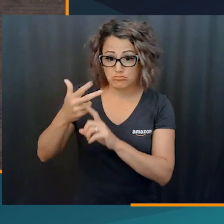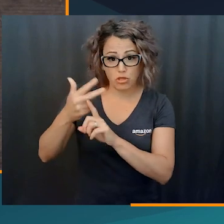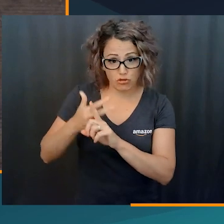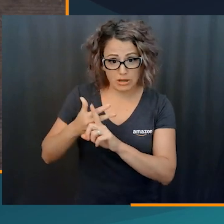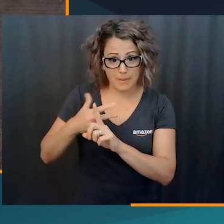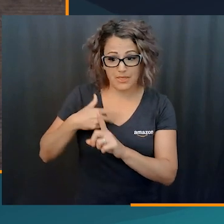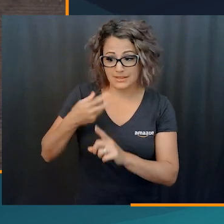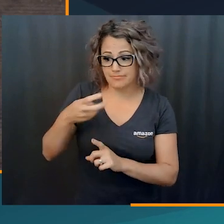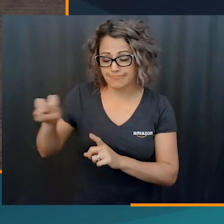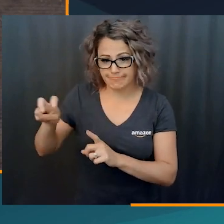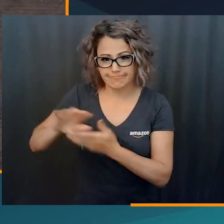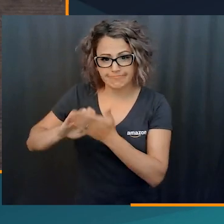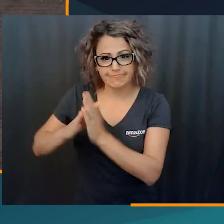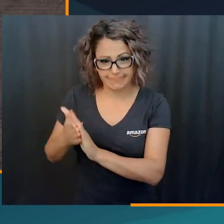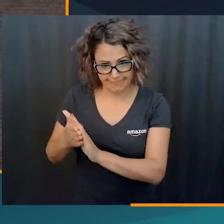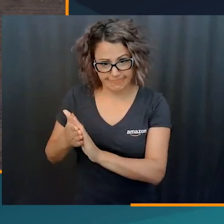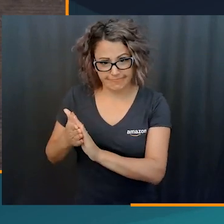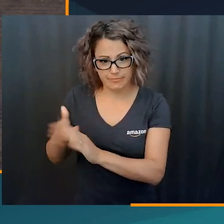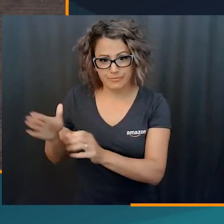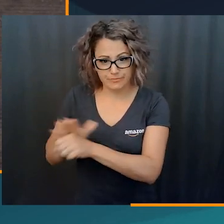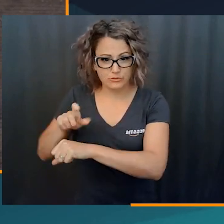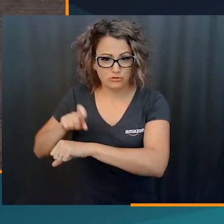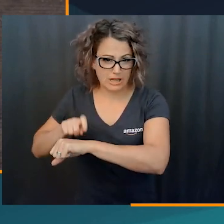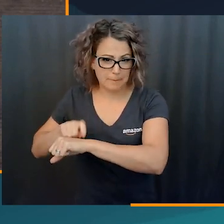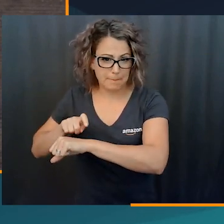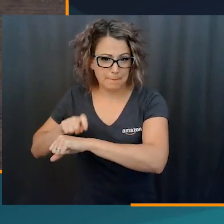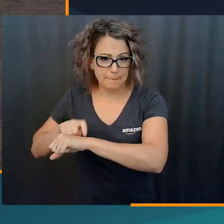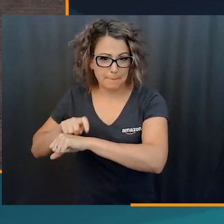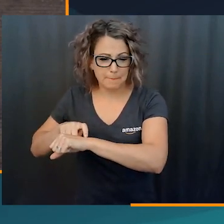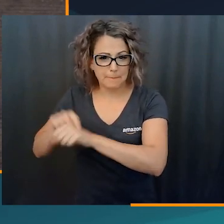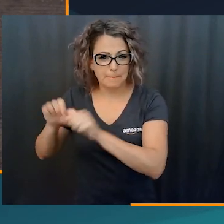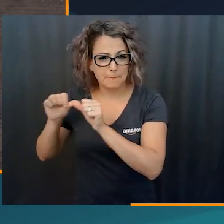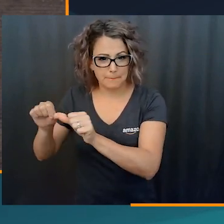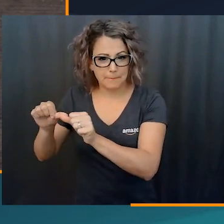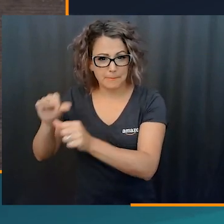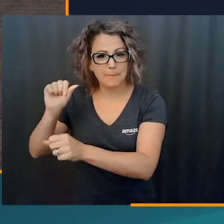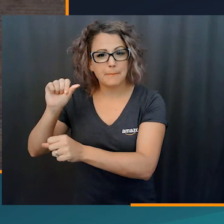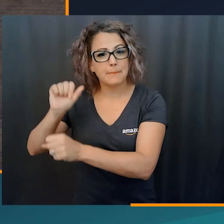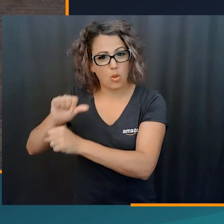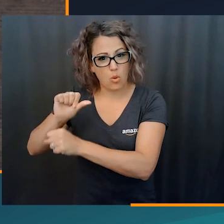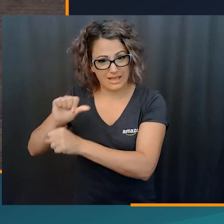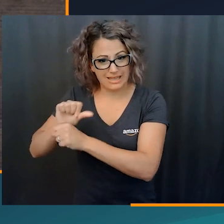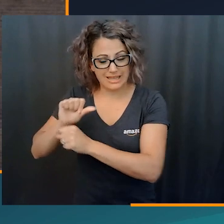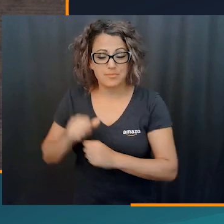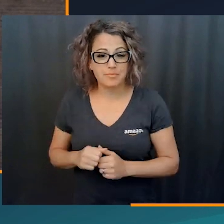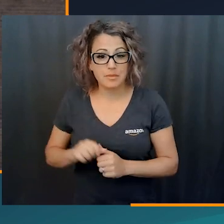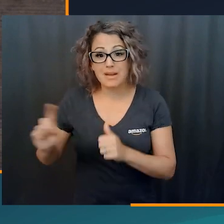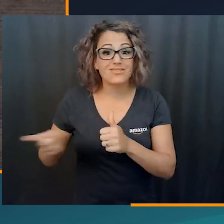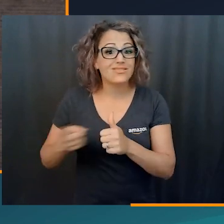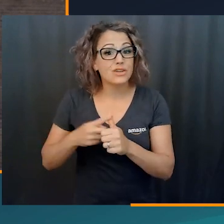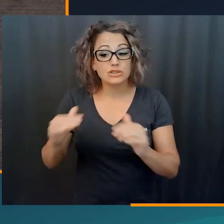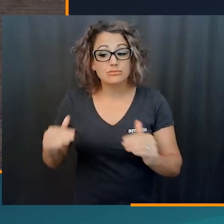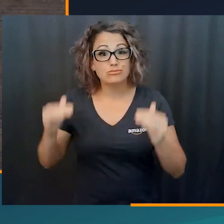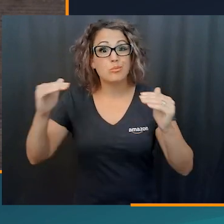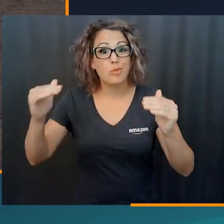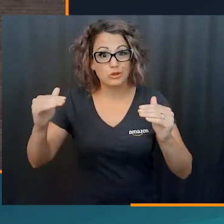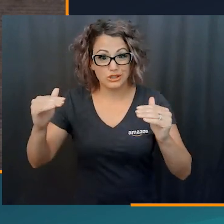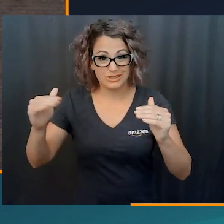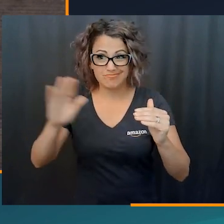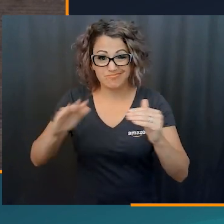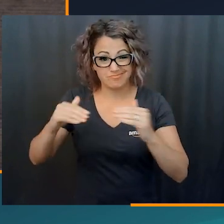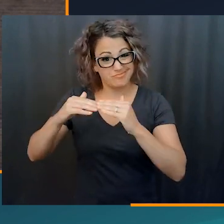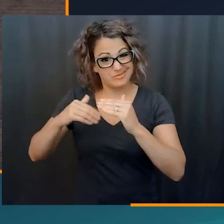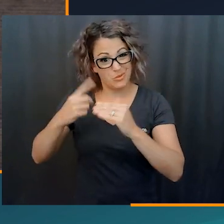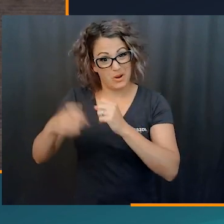did get converted after only three months of being a seasonal employee. I actually received my first promotion in